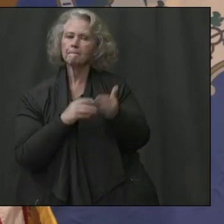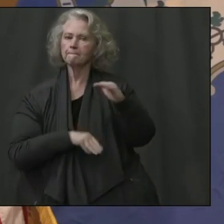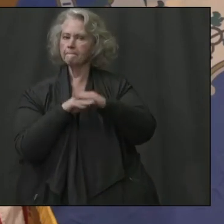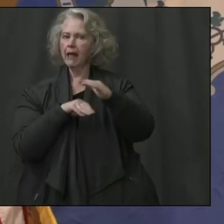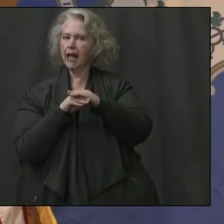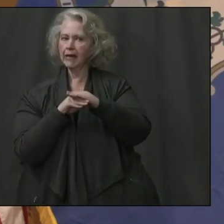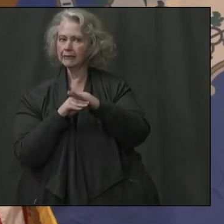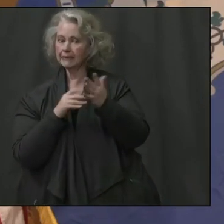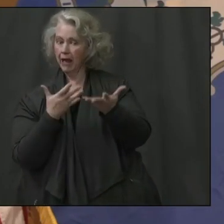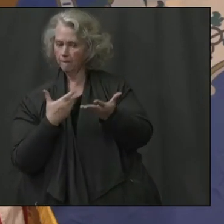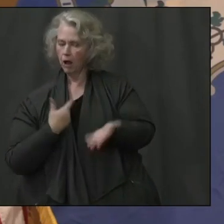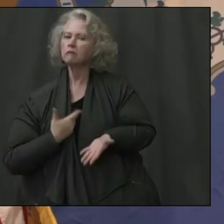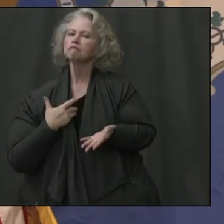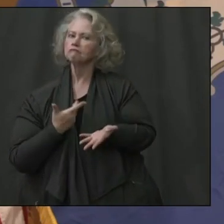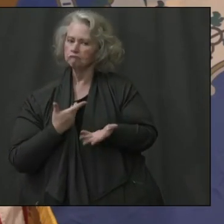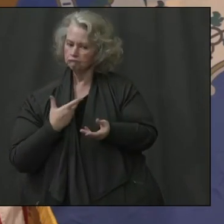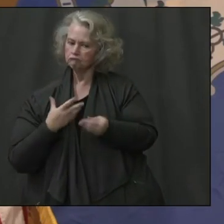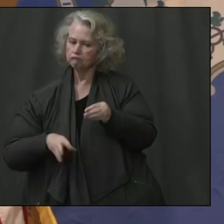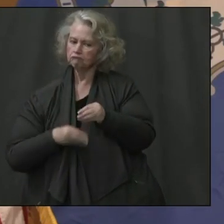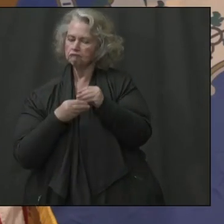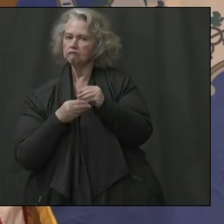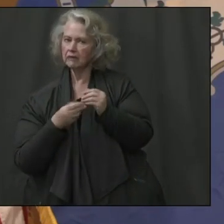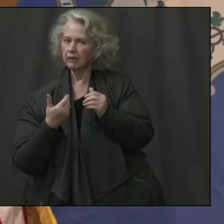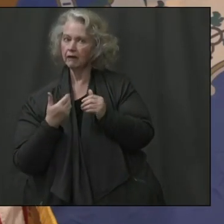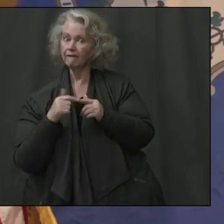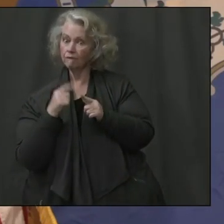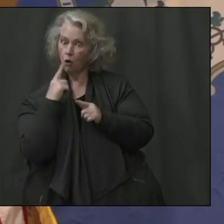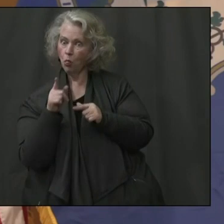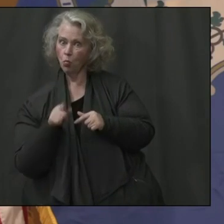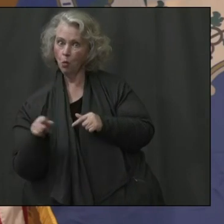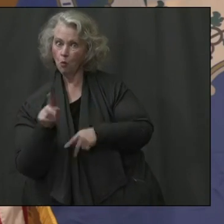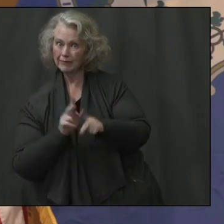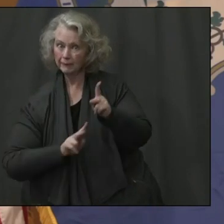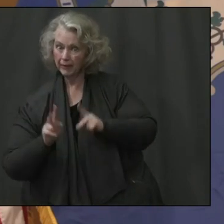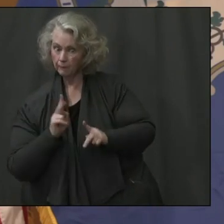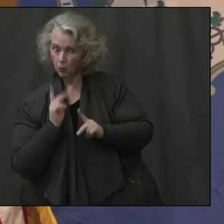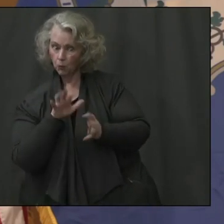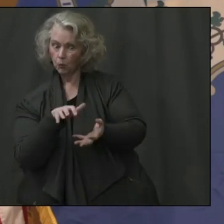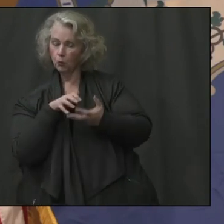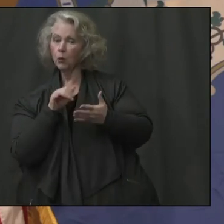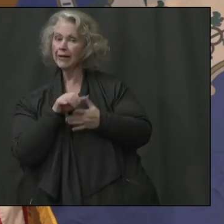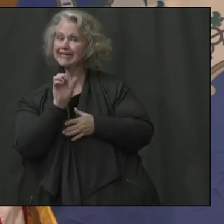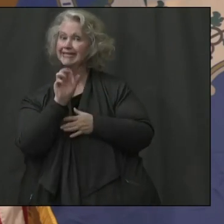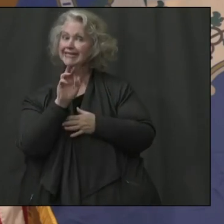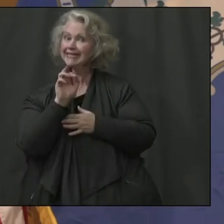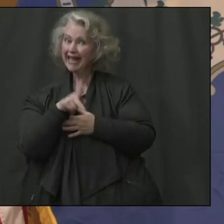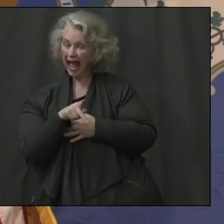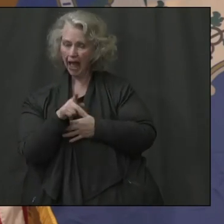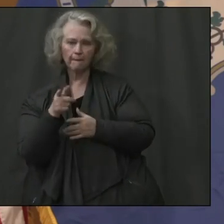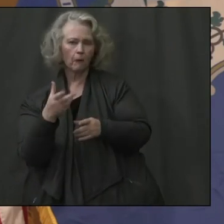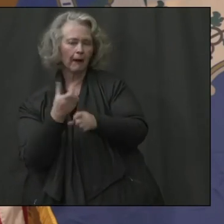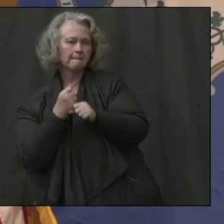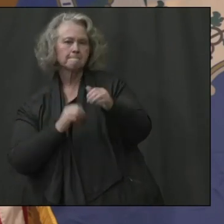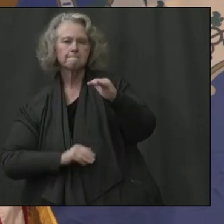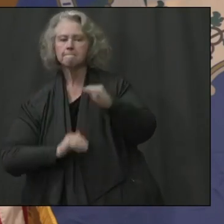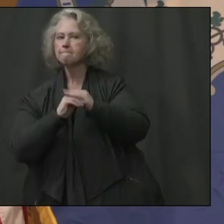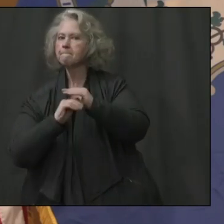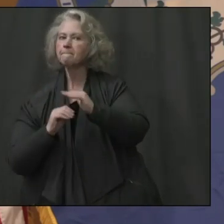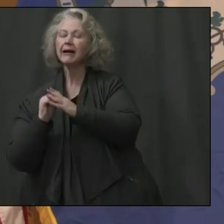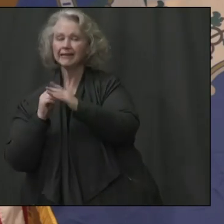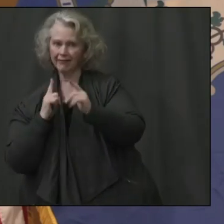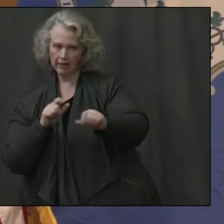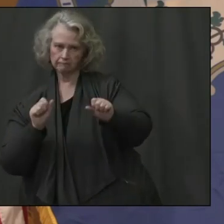basis. We've provided an additional supplemental benefit. So those individuals that receive SNAP benefits, you're getting the maximum amount that is